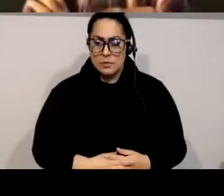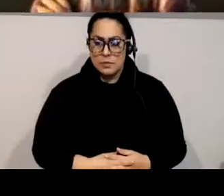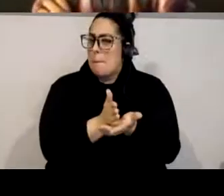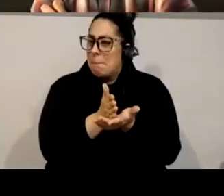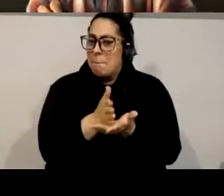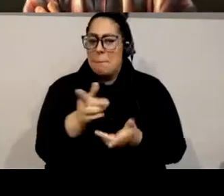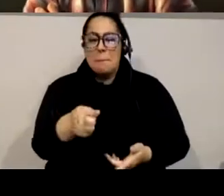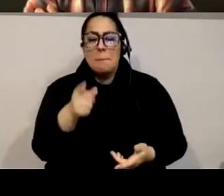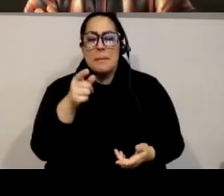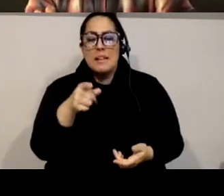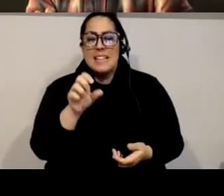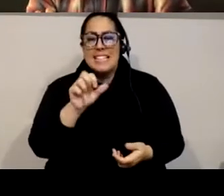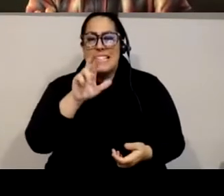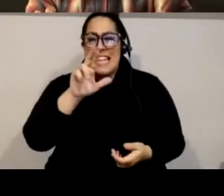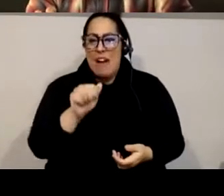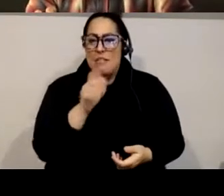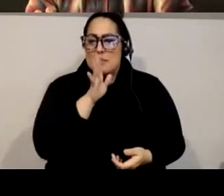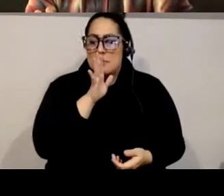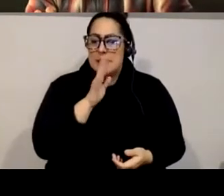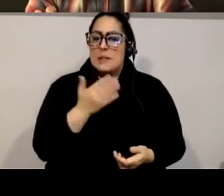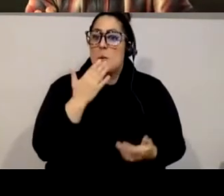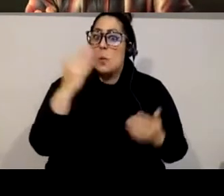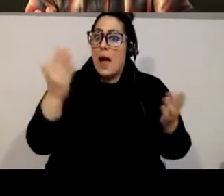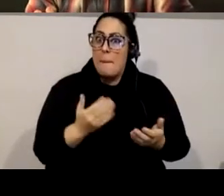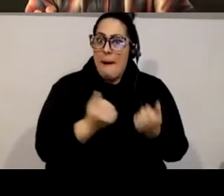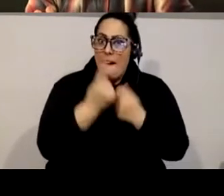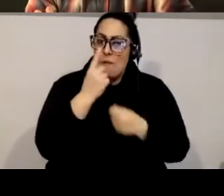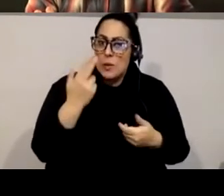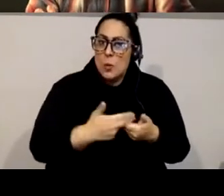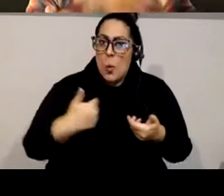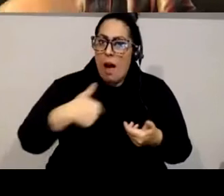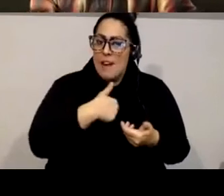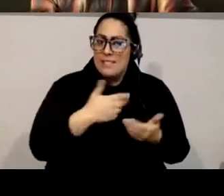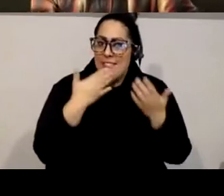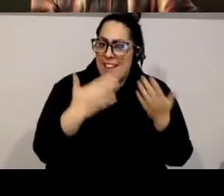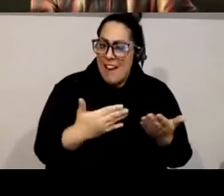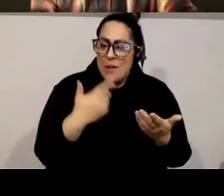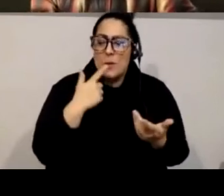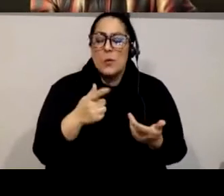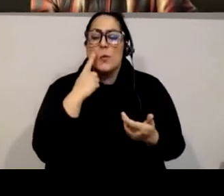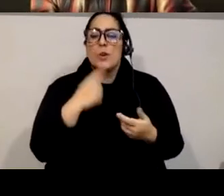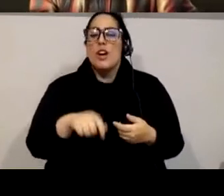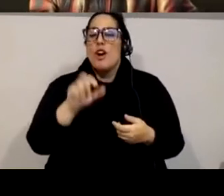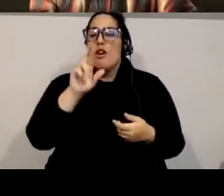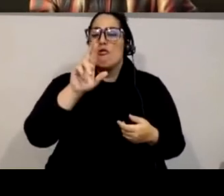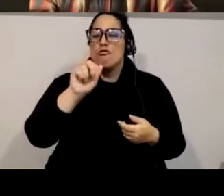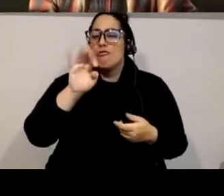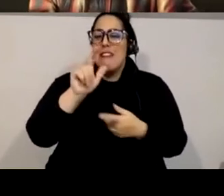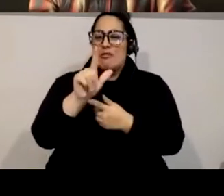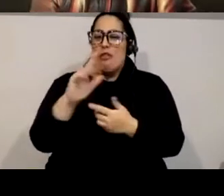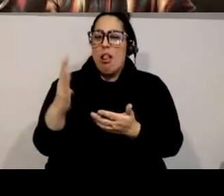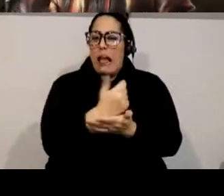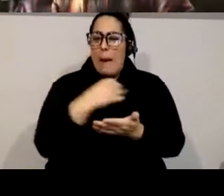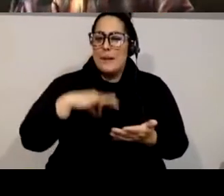Thank you for joining us tonight for Racial Capitalism, Who Benefits from Cultural Appropriation? A conversation with Jeff Chang, Wendy